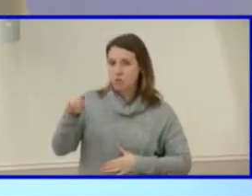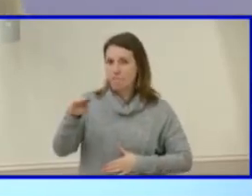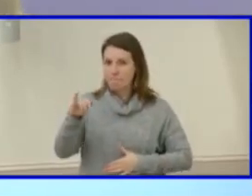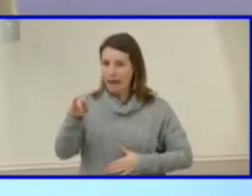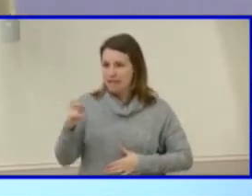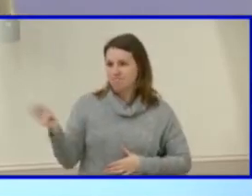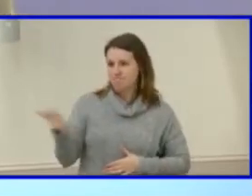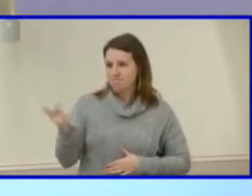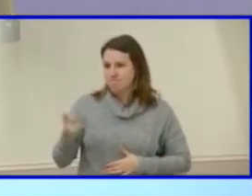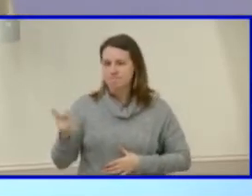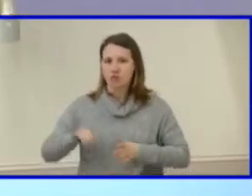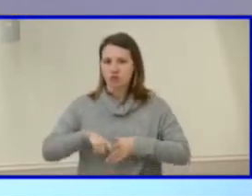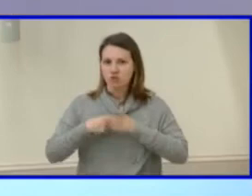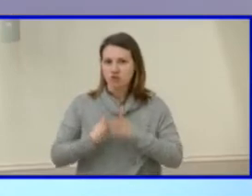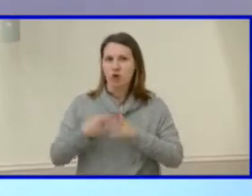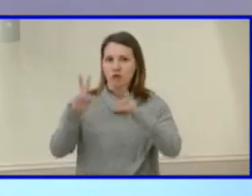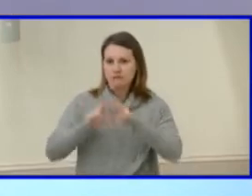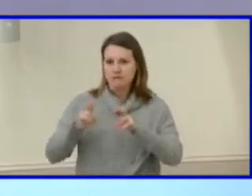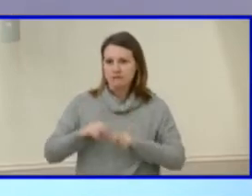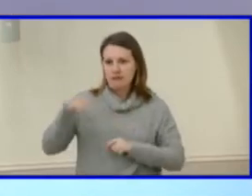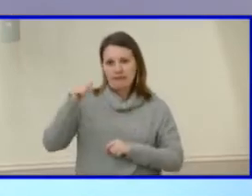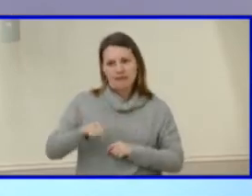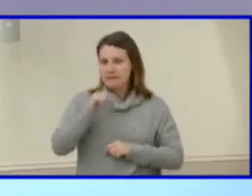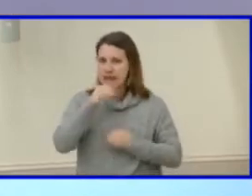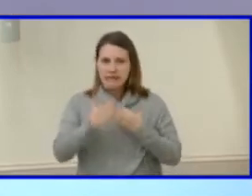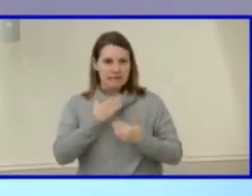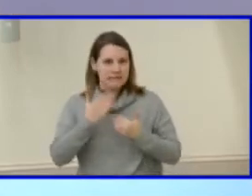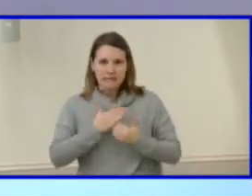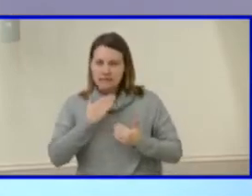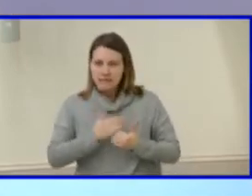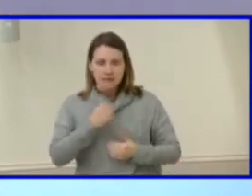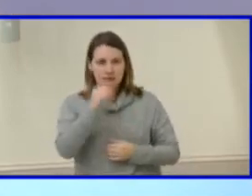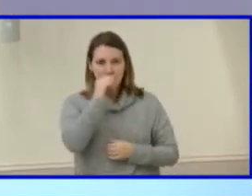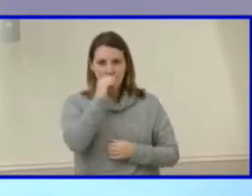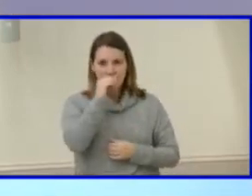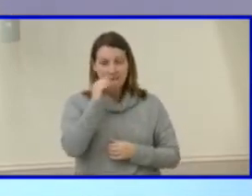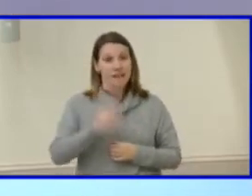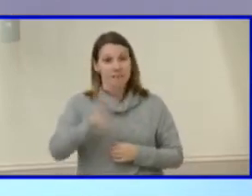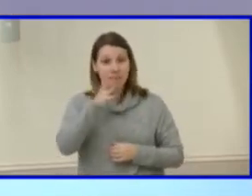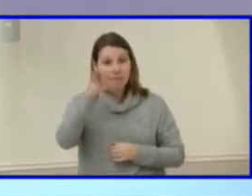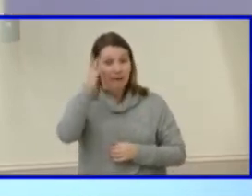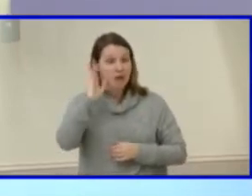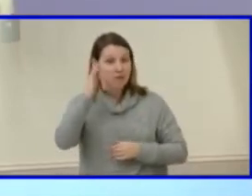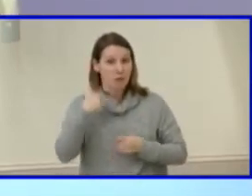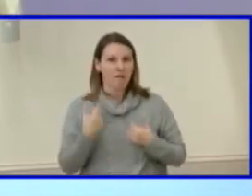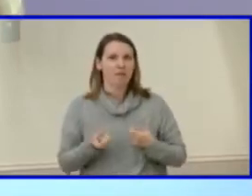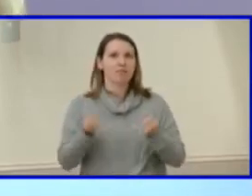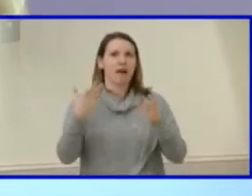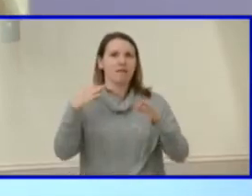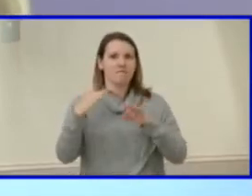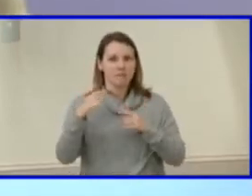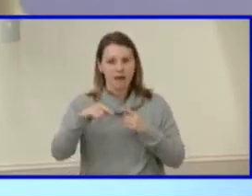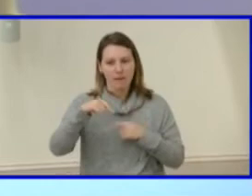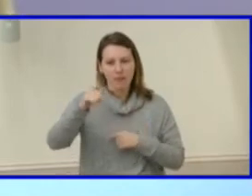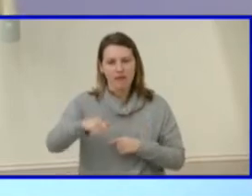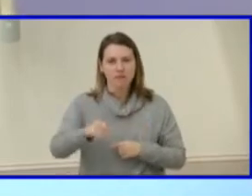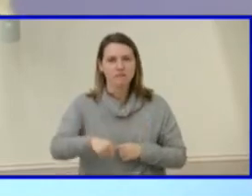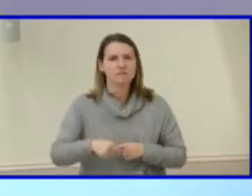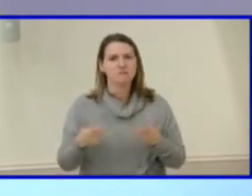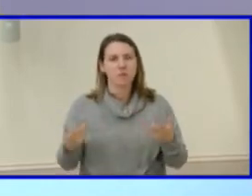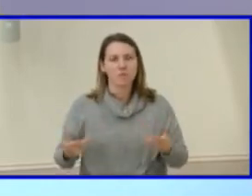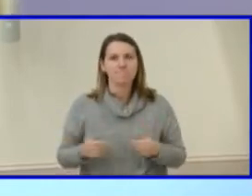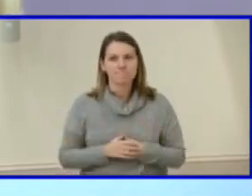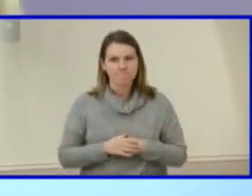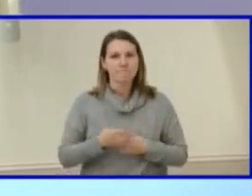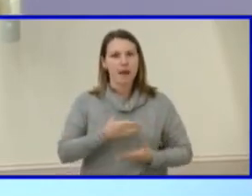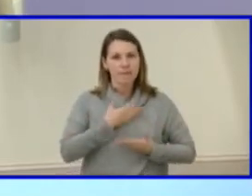tackle this. It's not an easy task. And it is one that parents will have a lot to say about. So I'm glad we're, you